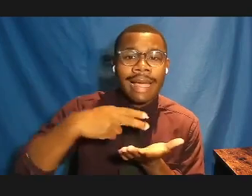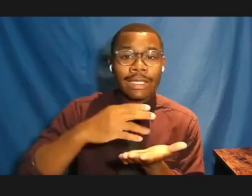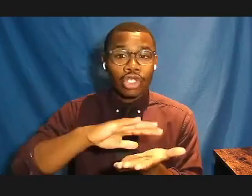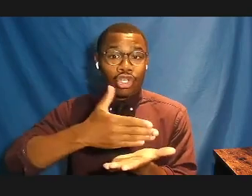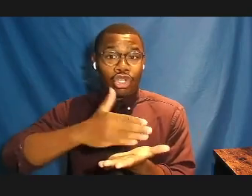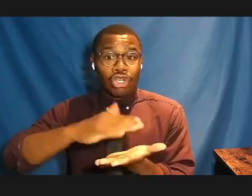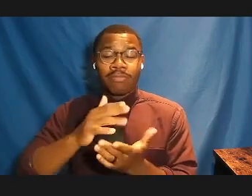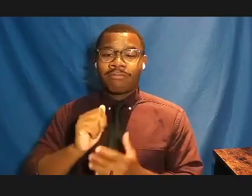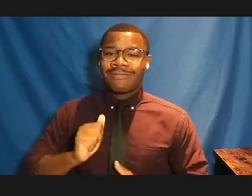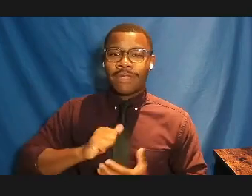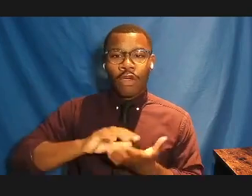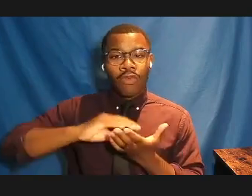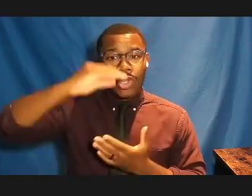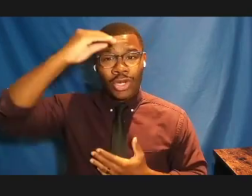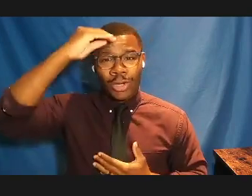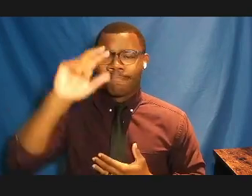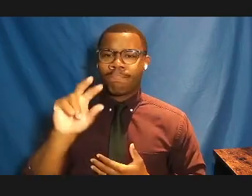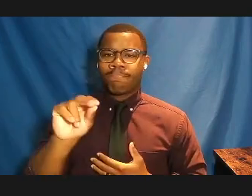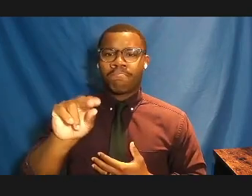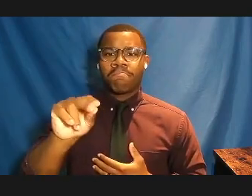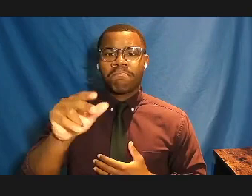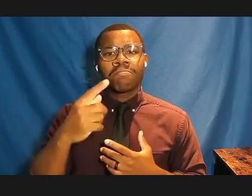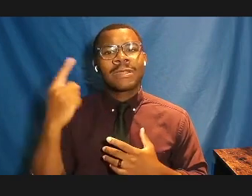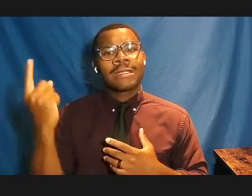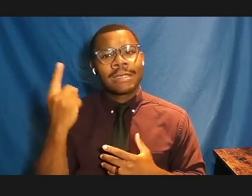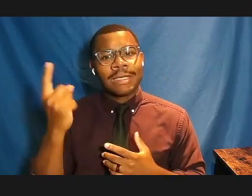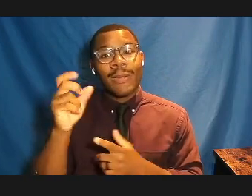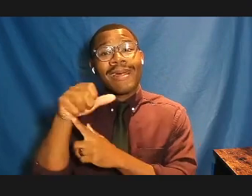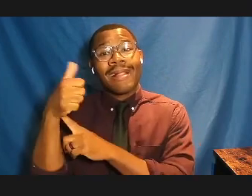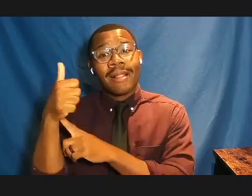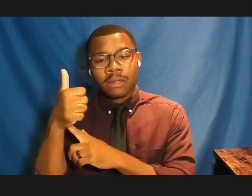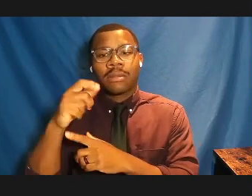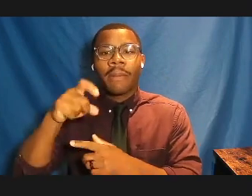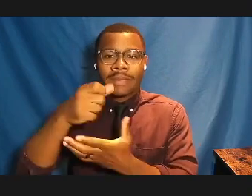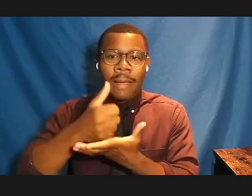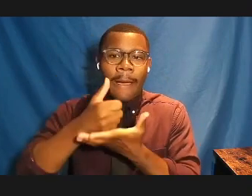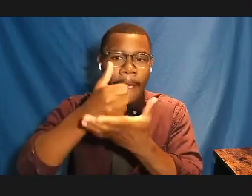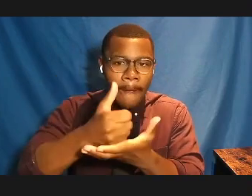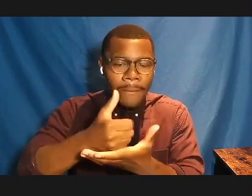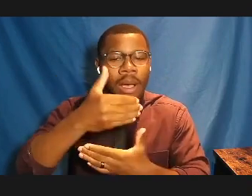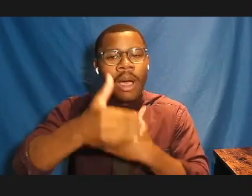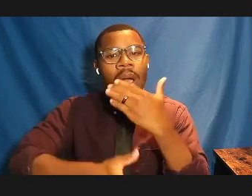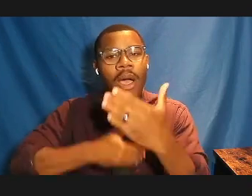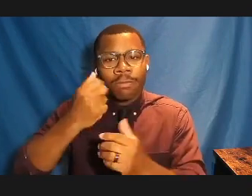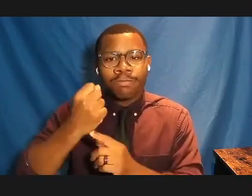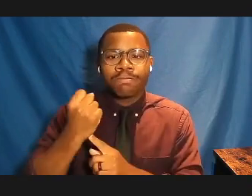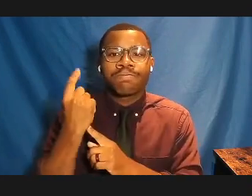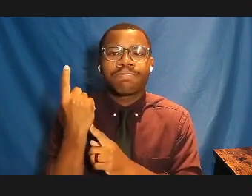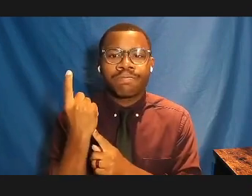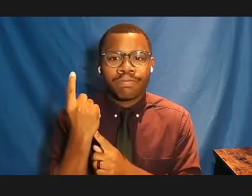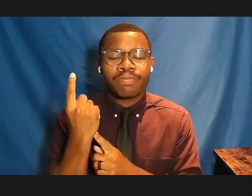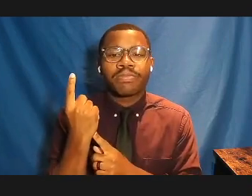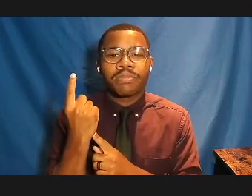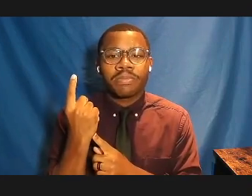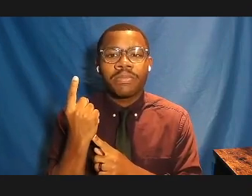to help you along the path to knowledge. I'm very concerned